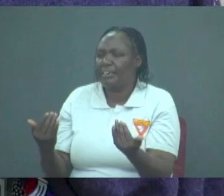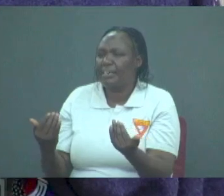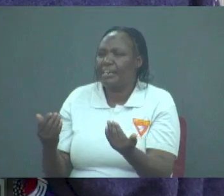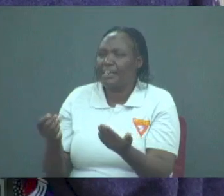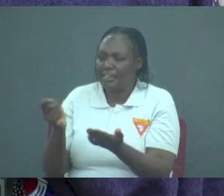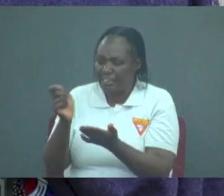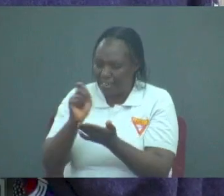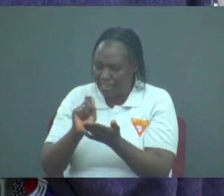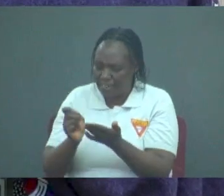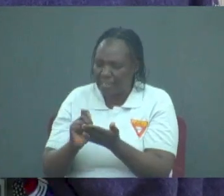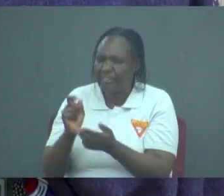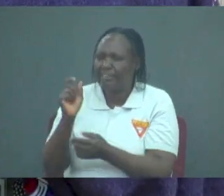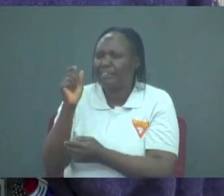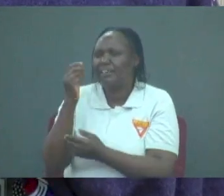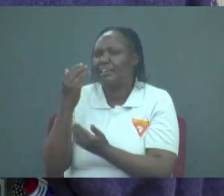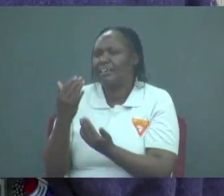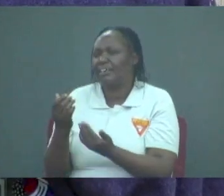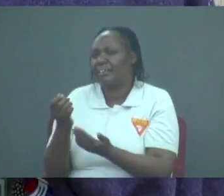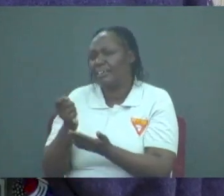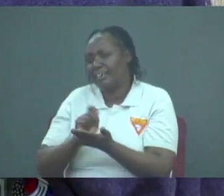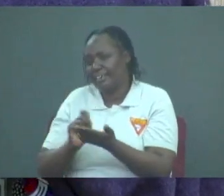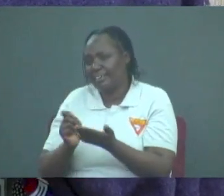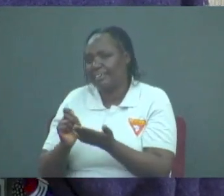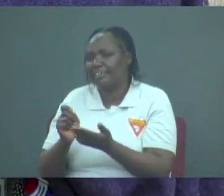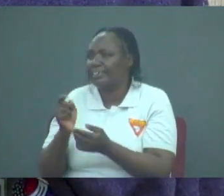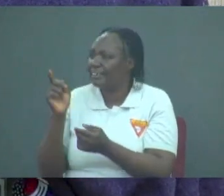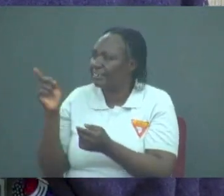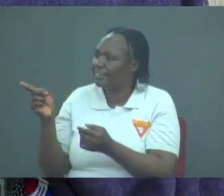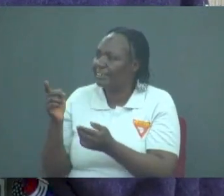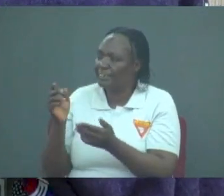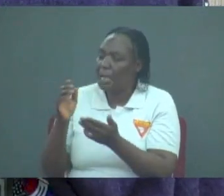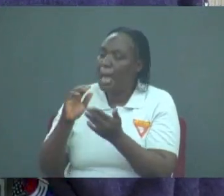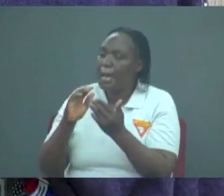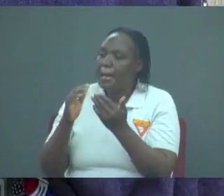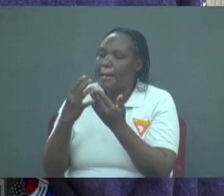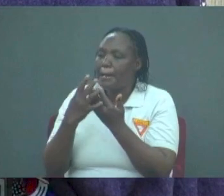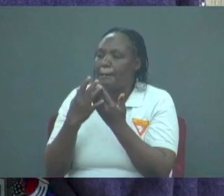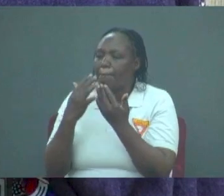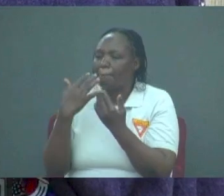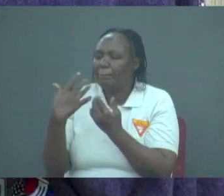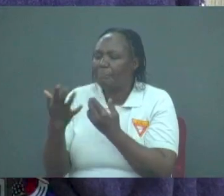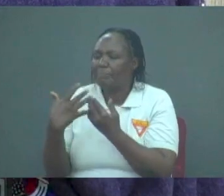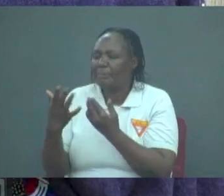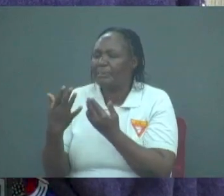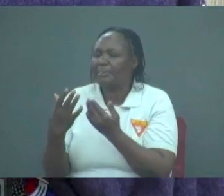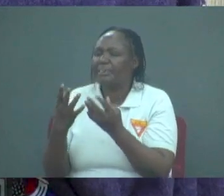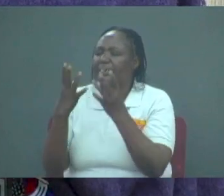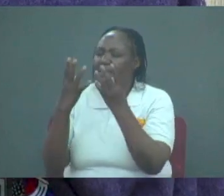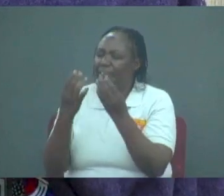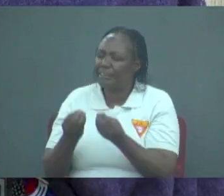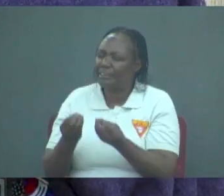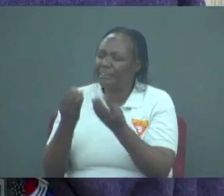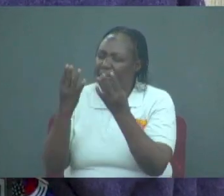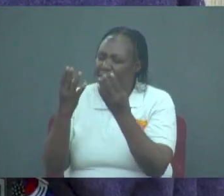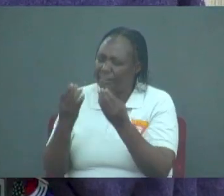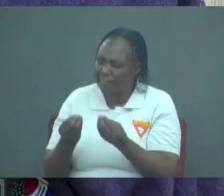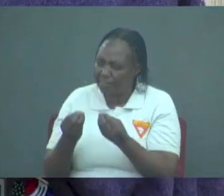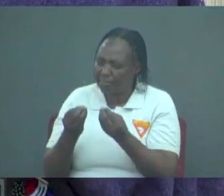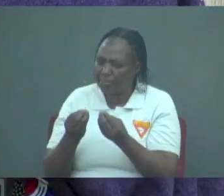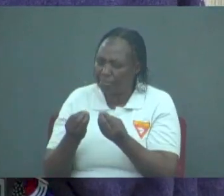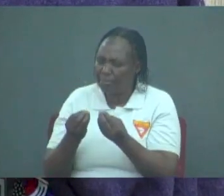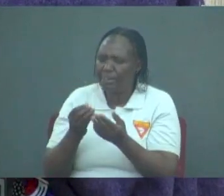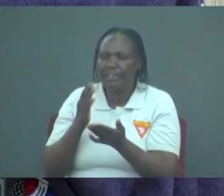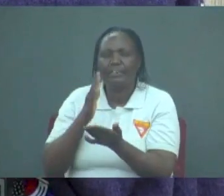handwriting and on these beautiful sticky notes dear God they are simple they are heartfelt and they are